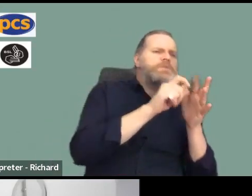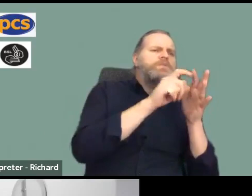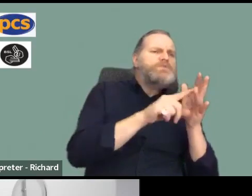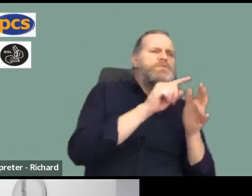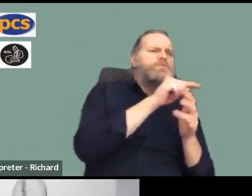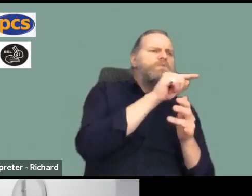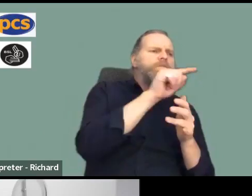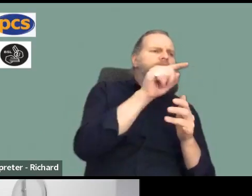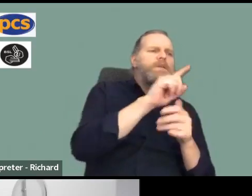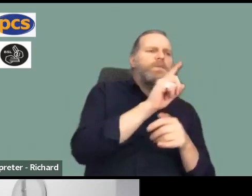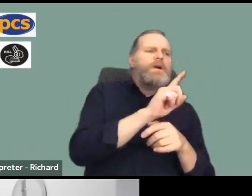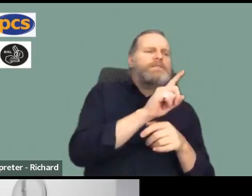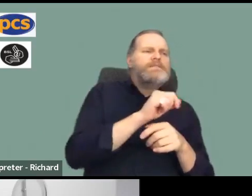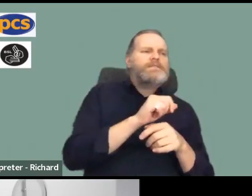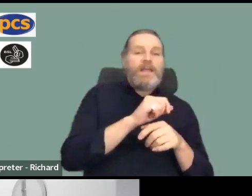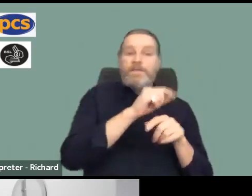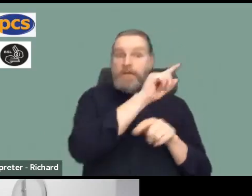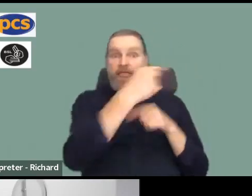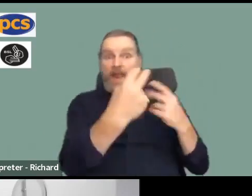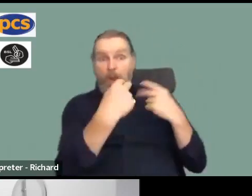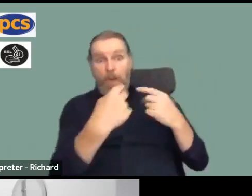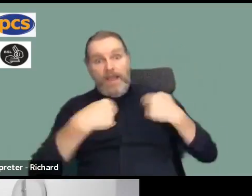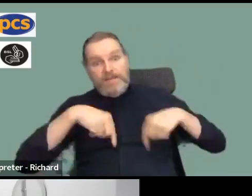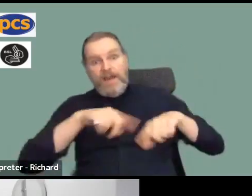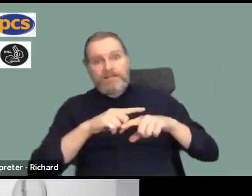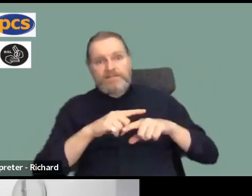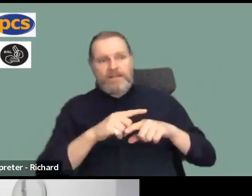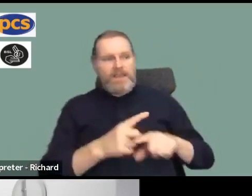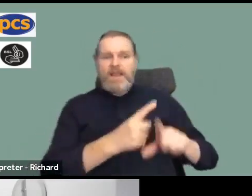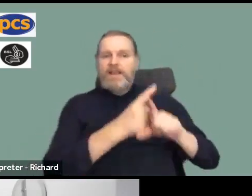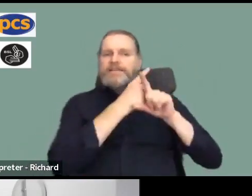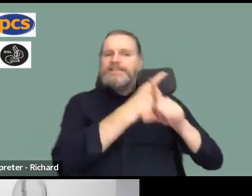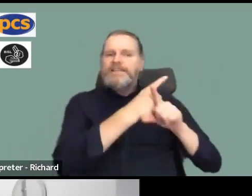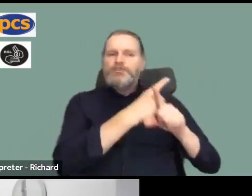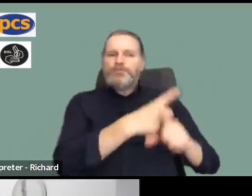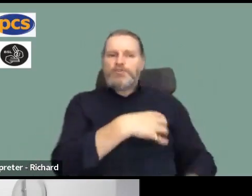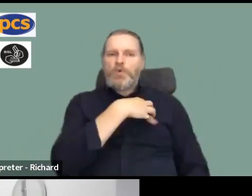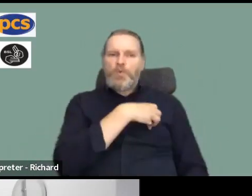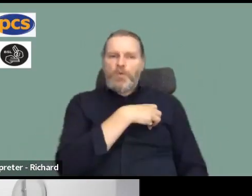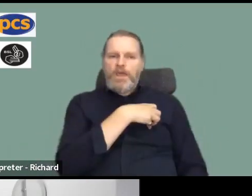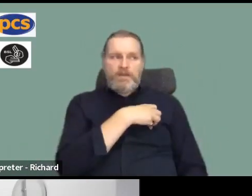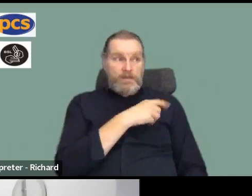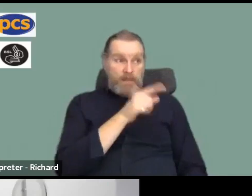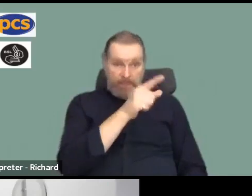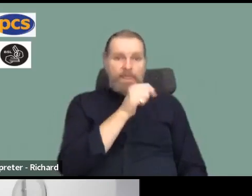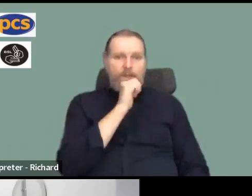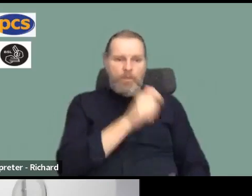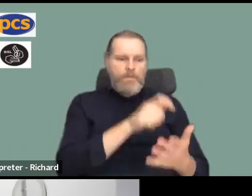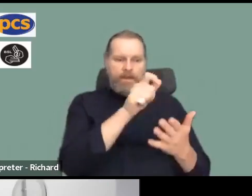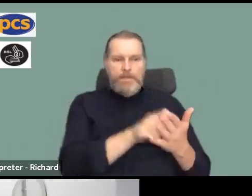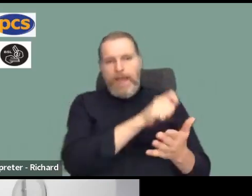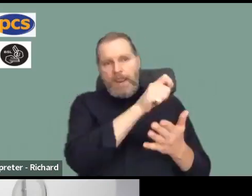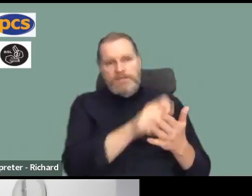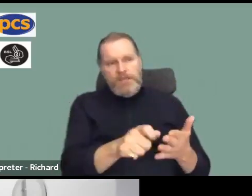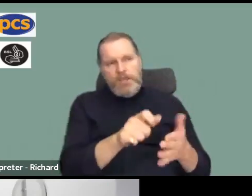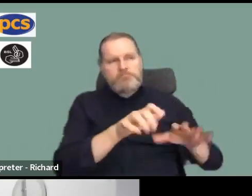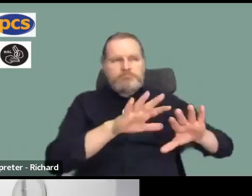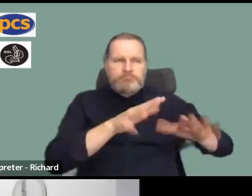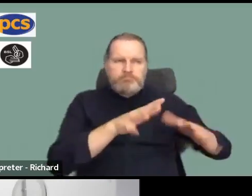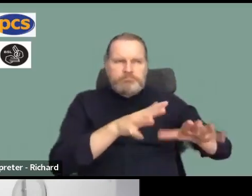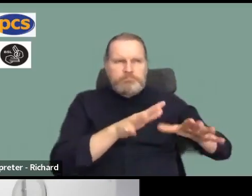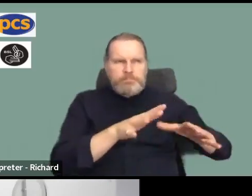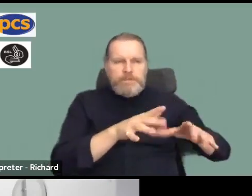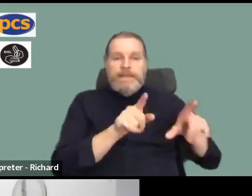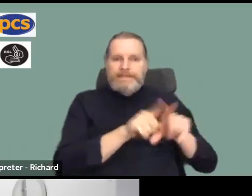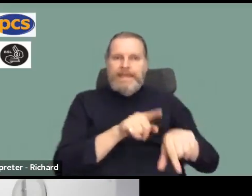when I talk to the leaders of the teachers unions and the teachers unions are likely to be balloting for industrial action around about just as